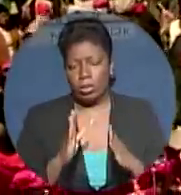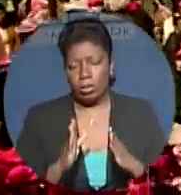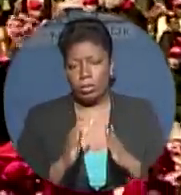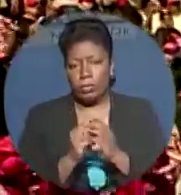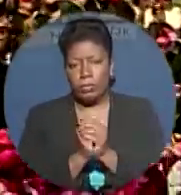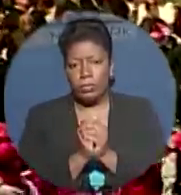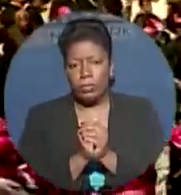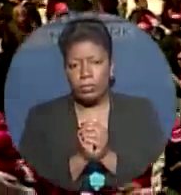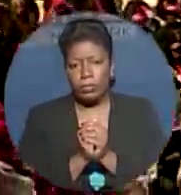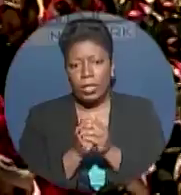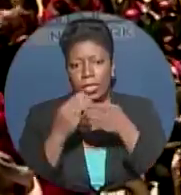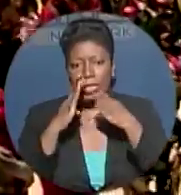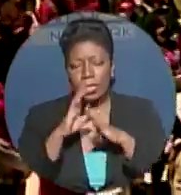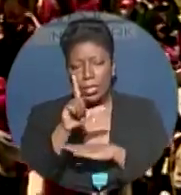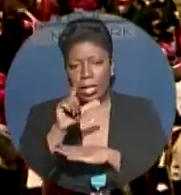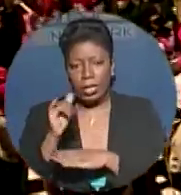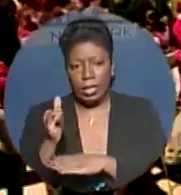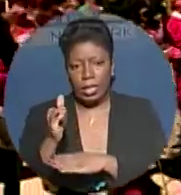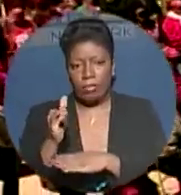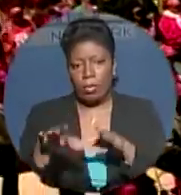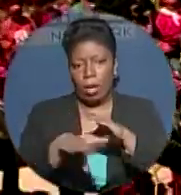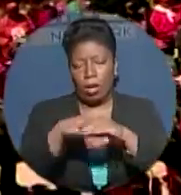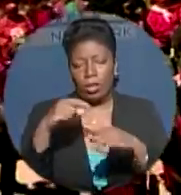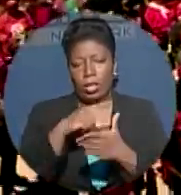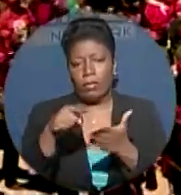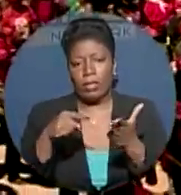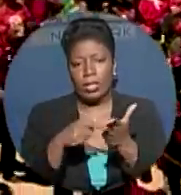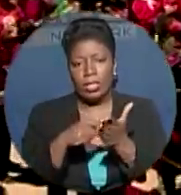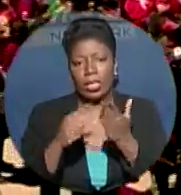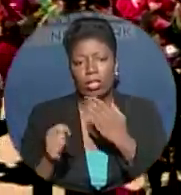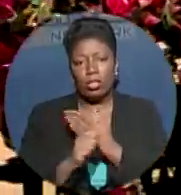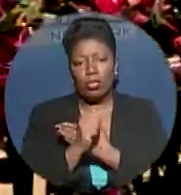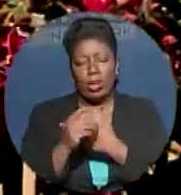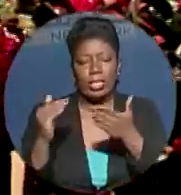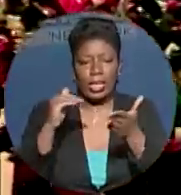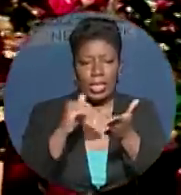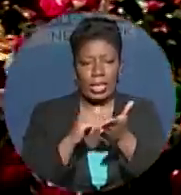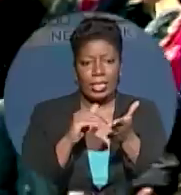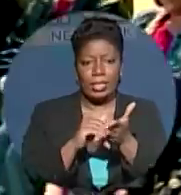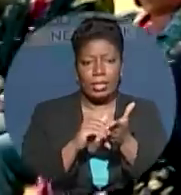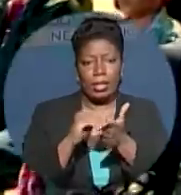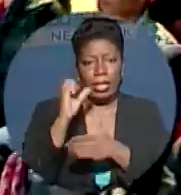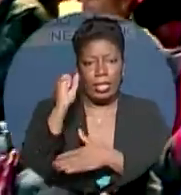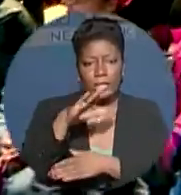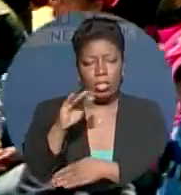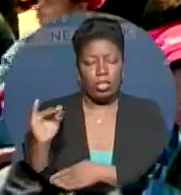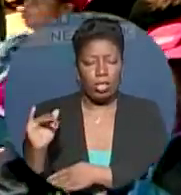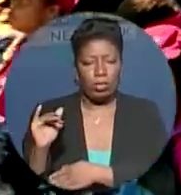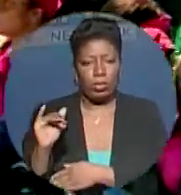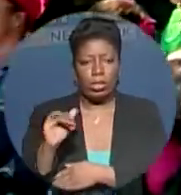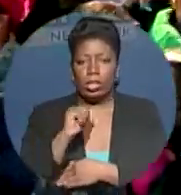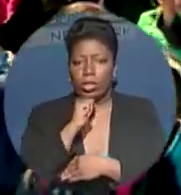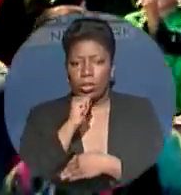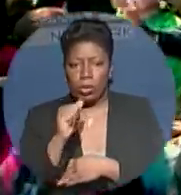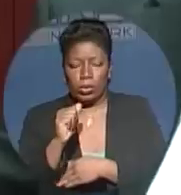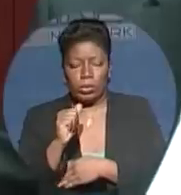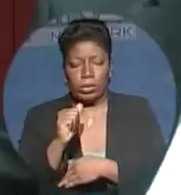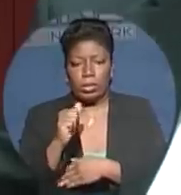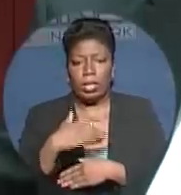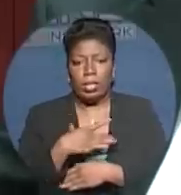pieces. Sadly, coming out of this ordeal is alleged threats to his children, something he doesn't take too kindly to. I told my children